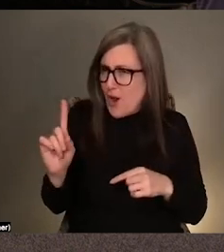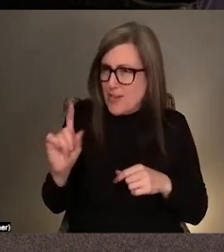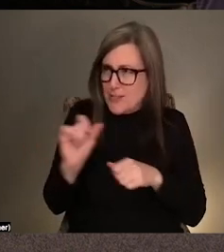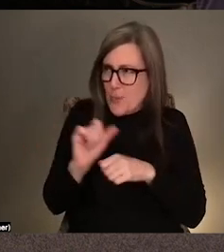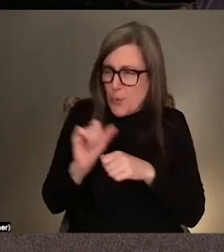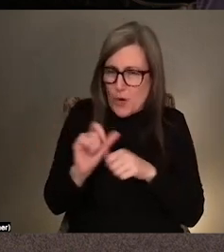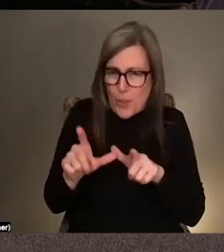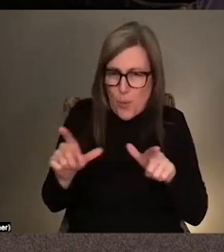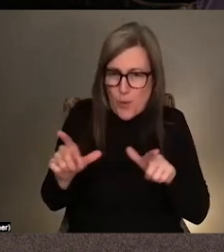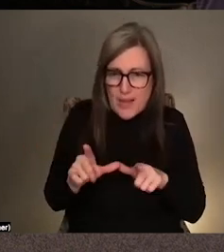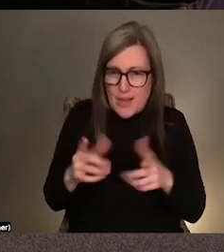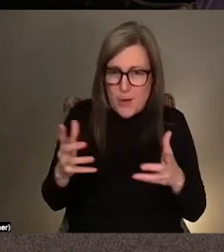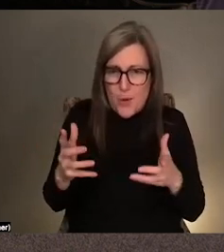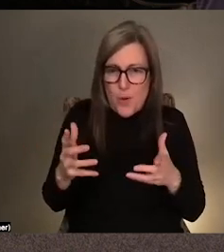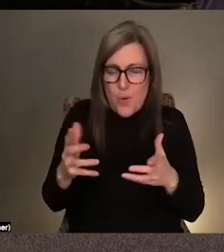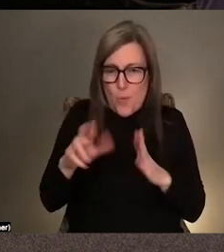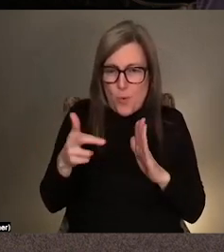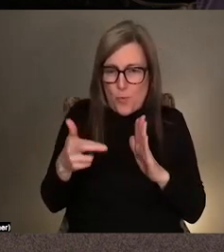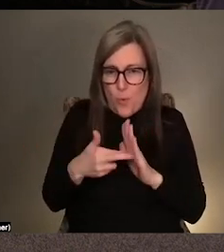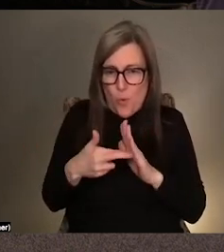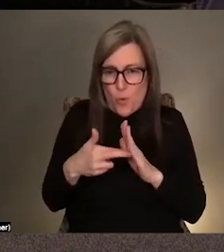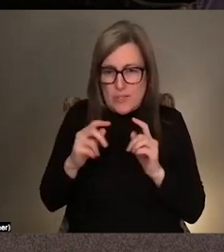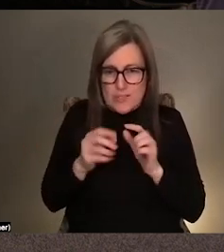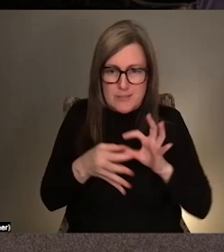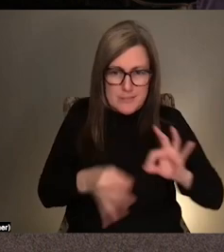does translation play. Yeah.